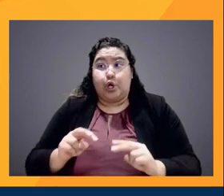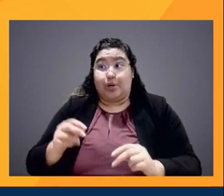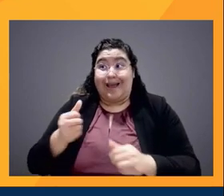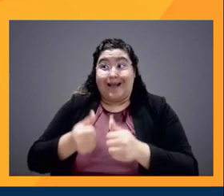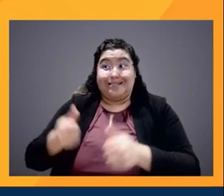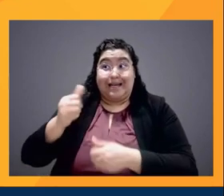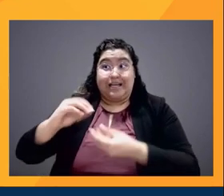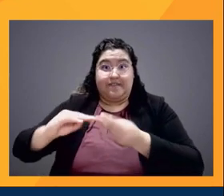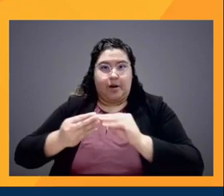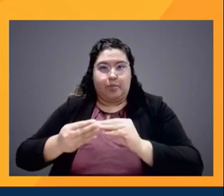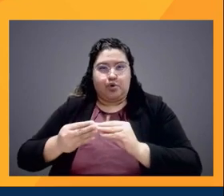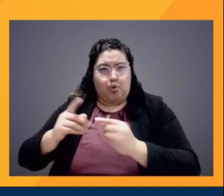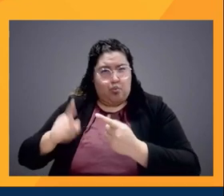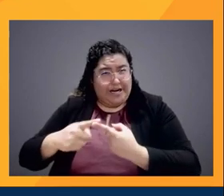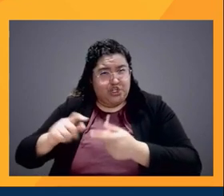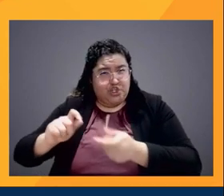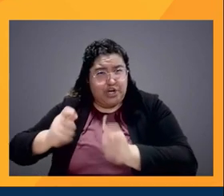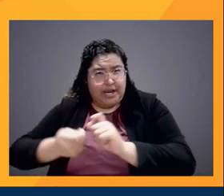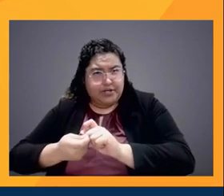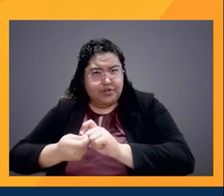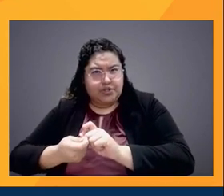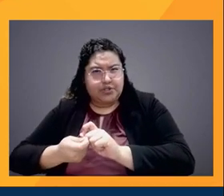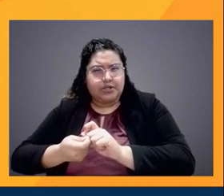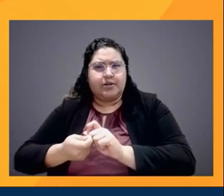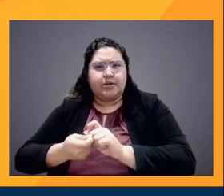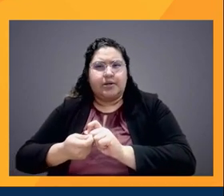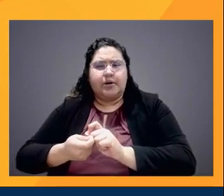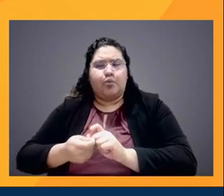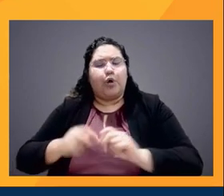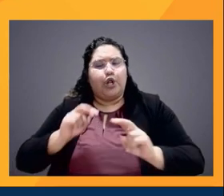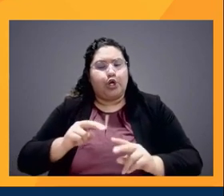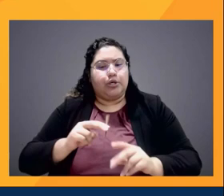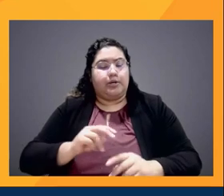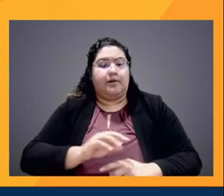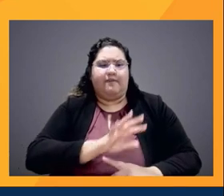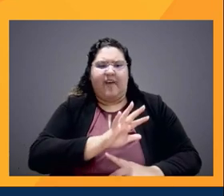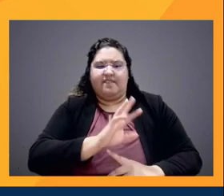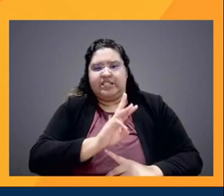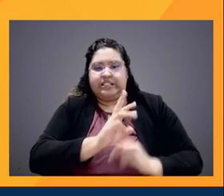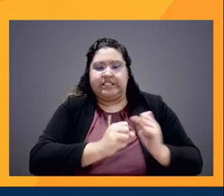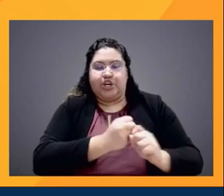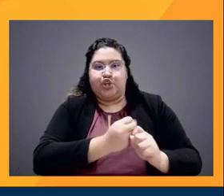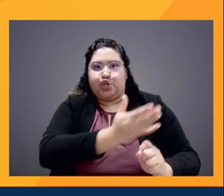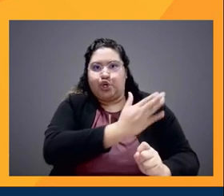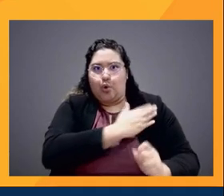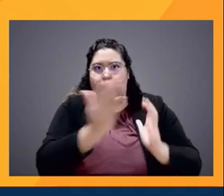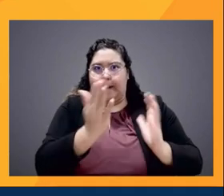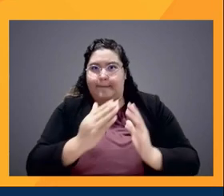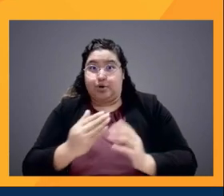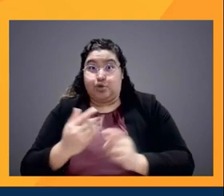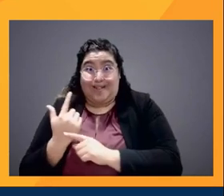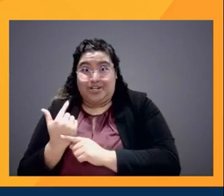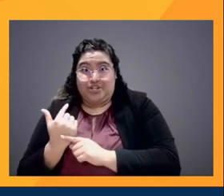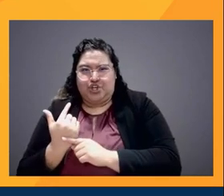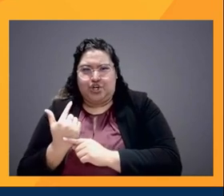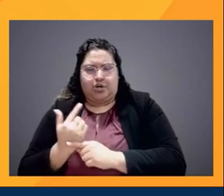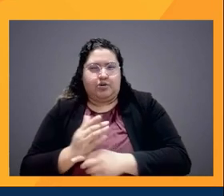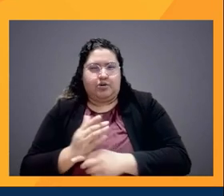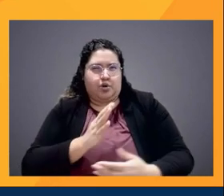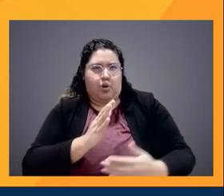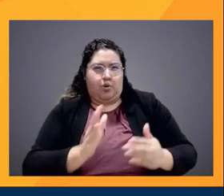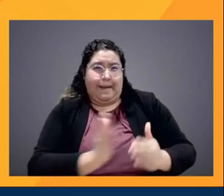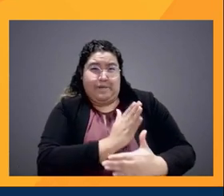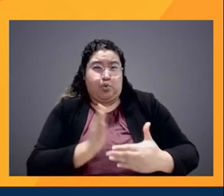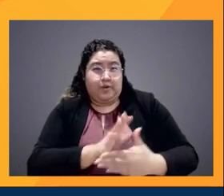looked at it five years or six years ago, and then we looked at it last year. So it was like a five-year difference. And what we